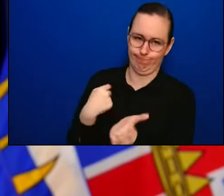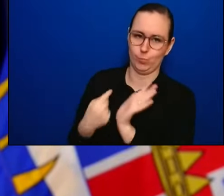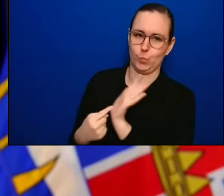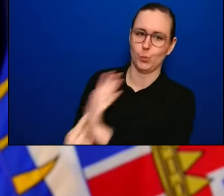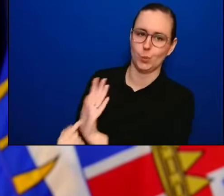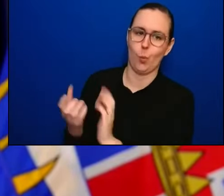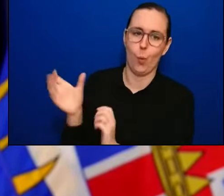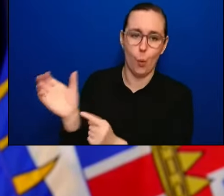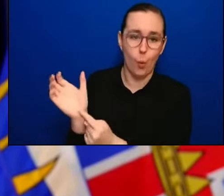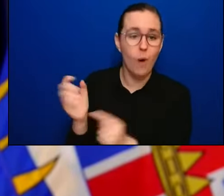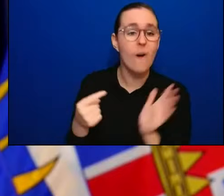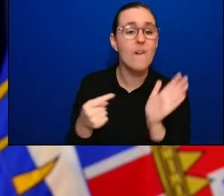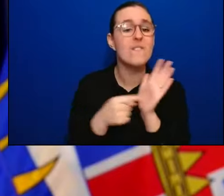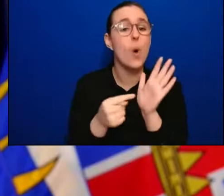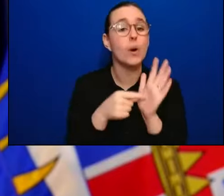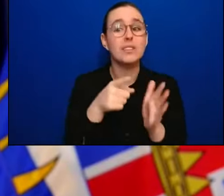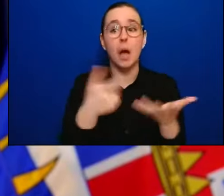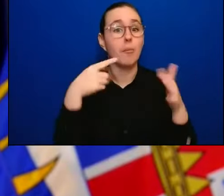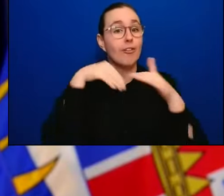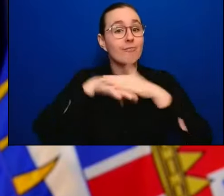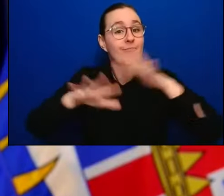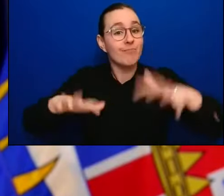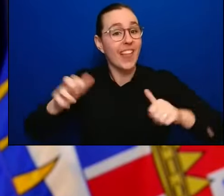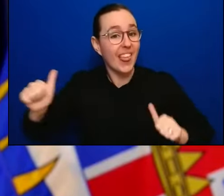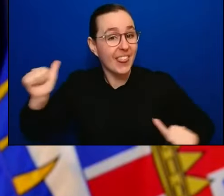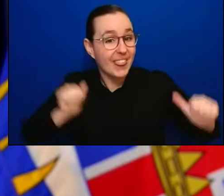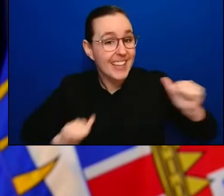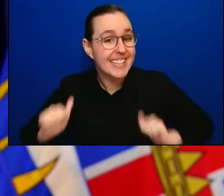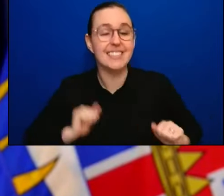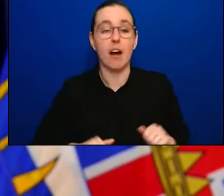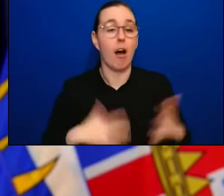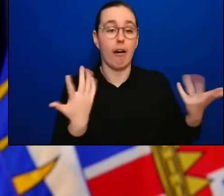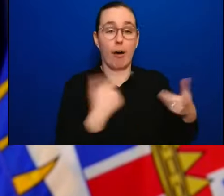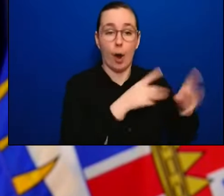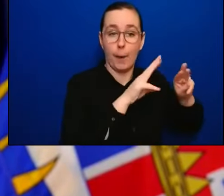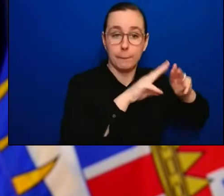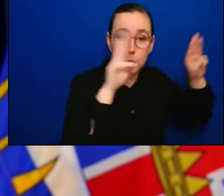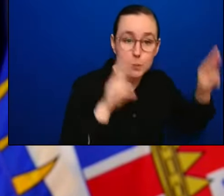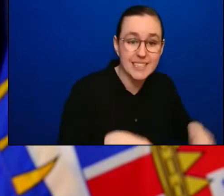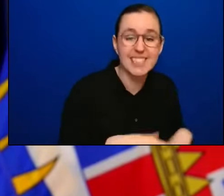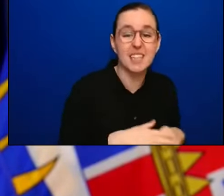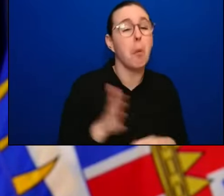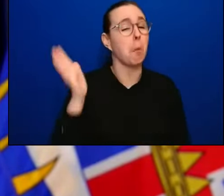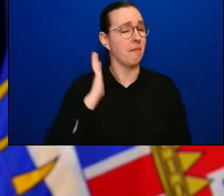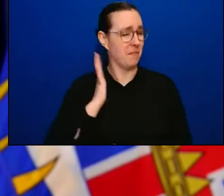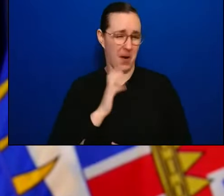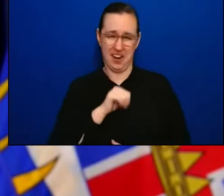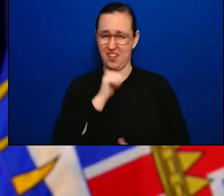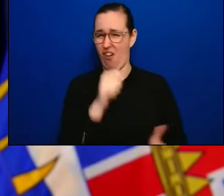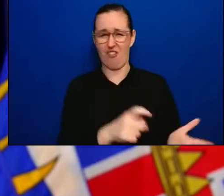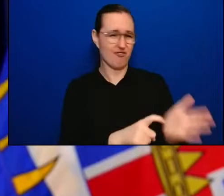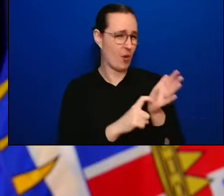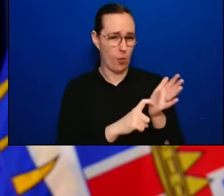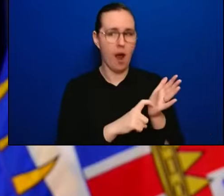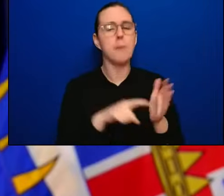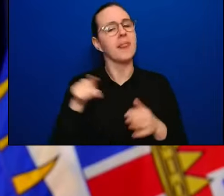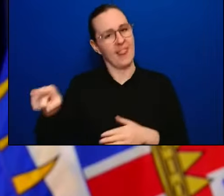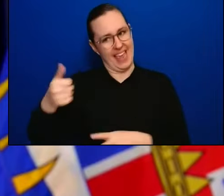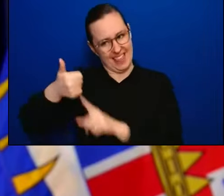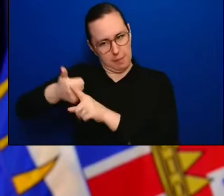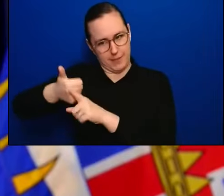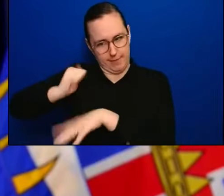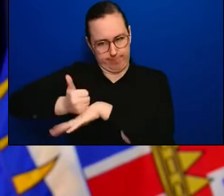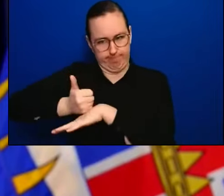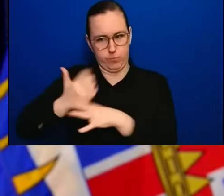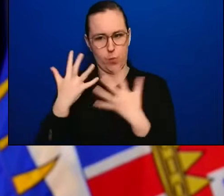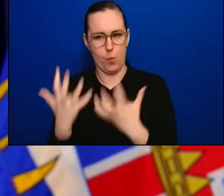museums and places where it actually wasn't required. So each business has to do their own due diligence and has to